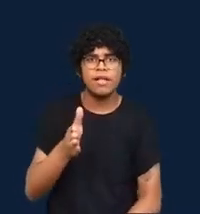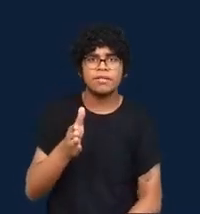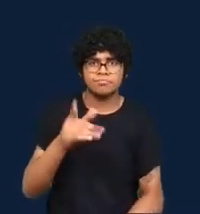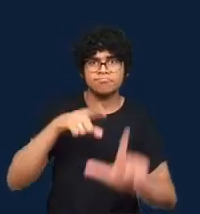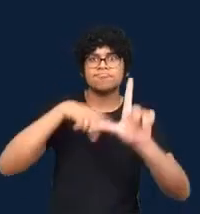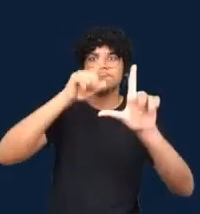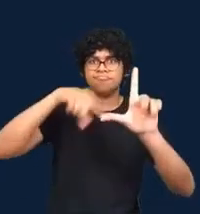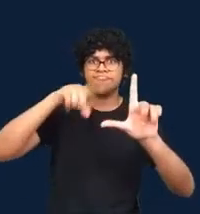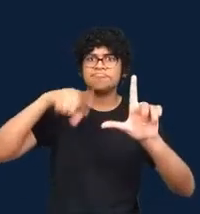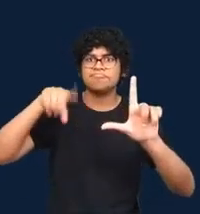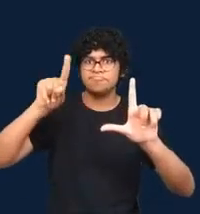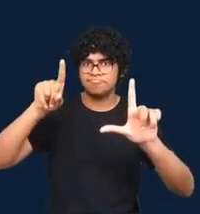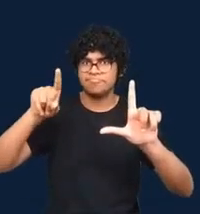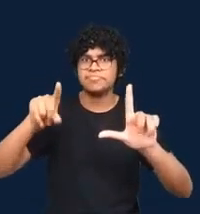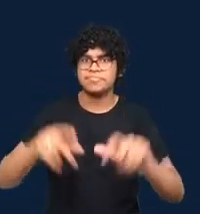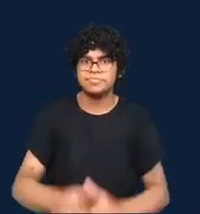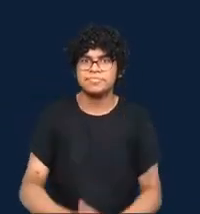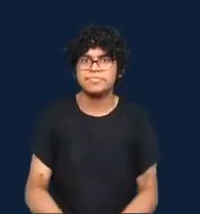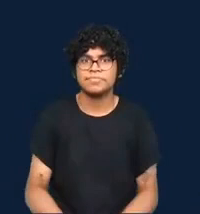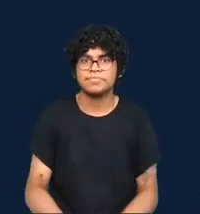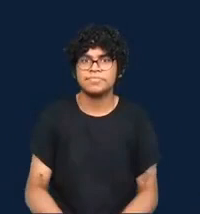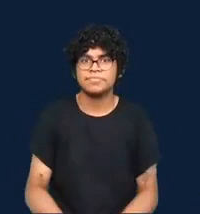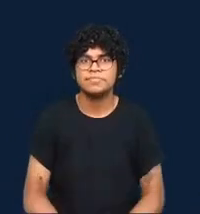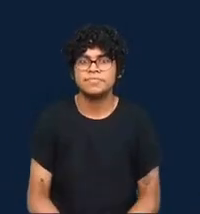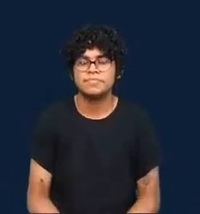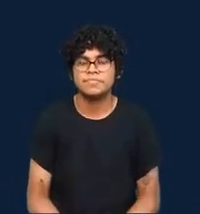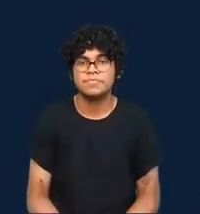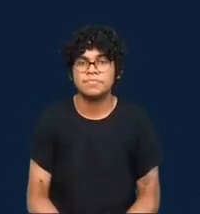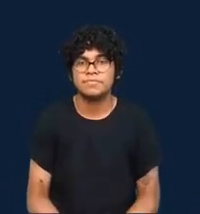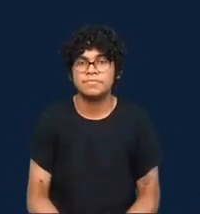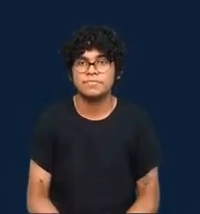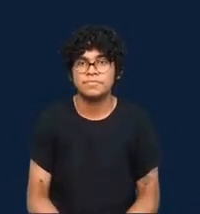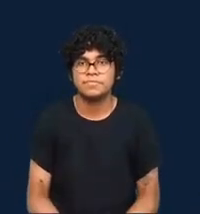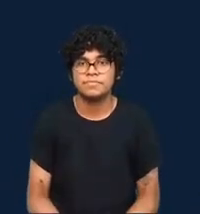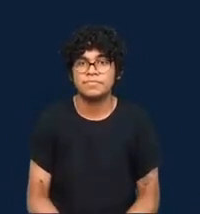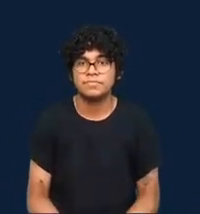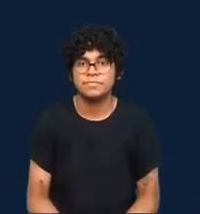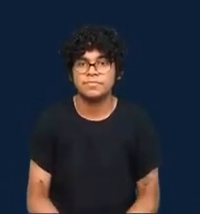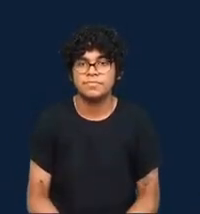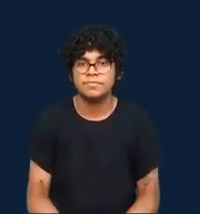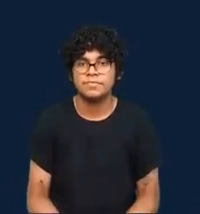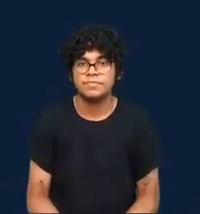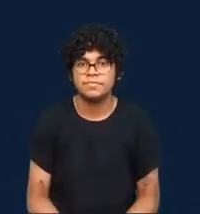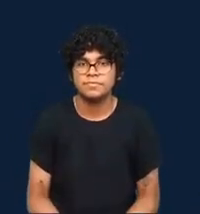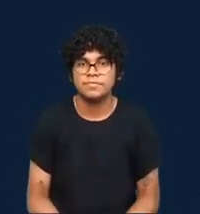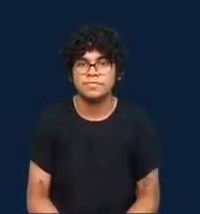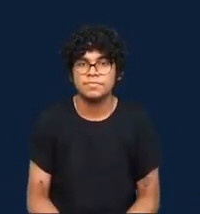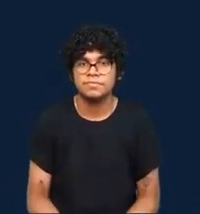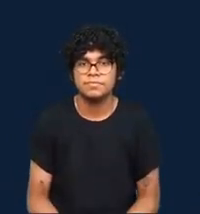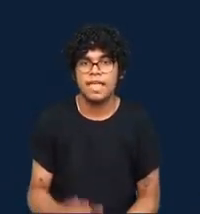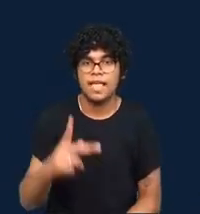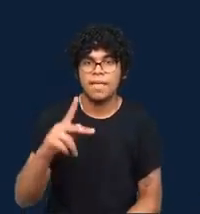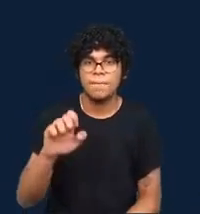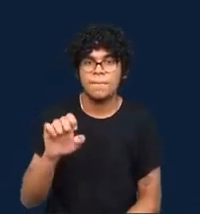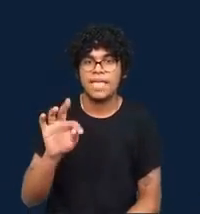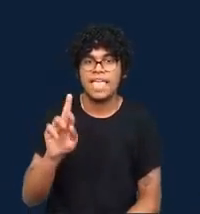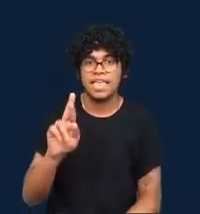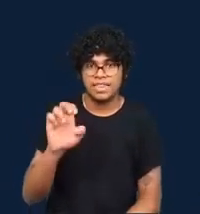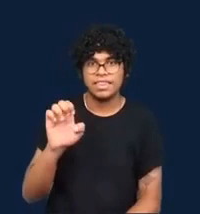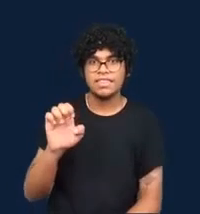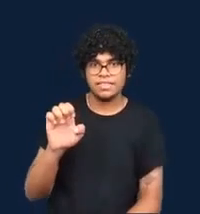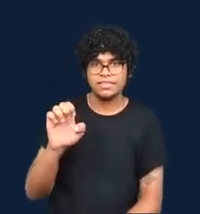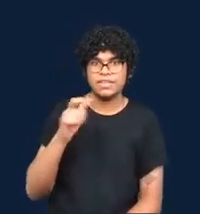Petre gives the example of Chartbeat, which of course many of you will know it's a popular audience analytics dashboard for